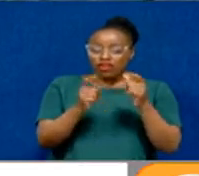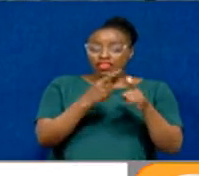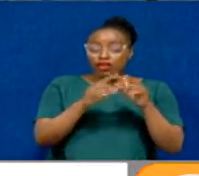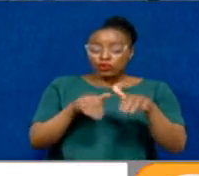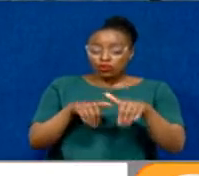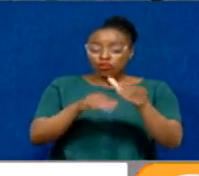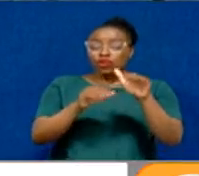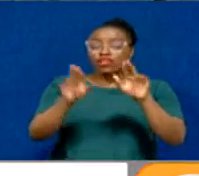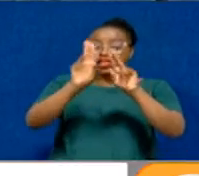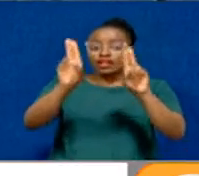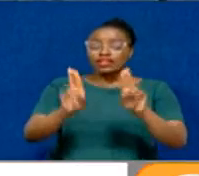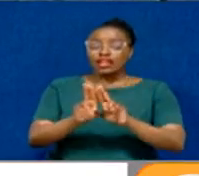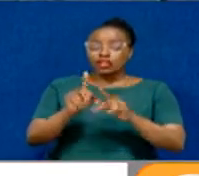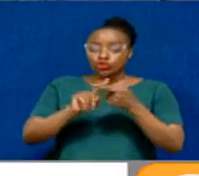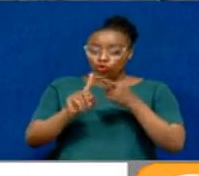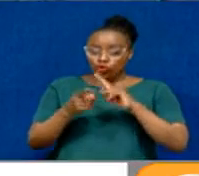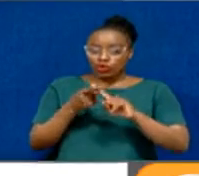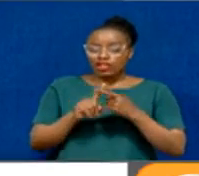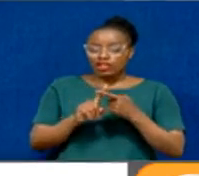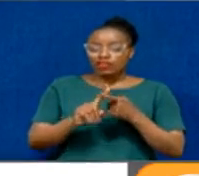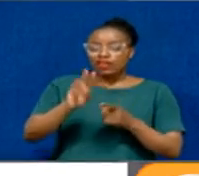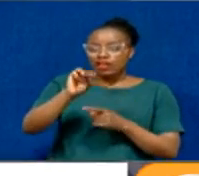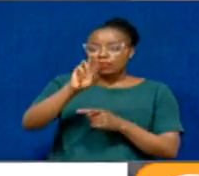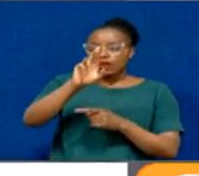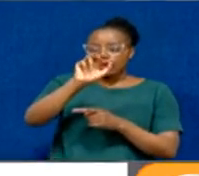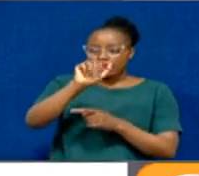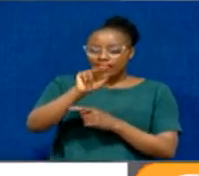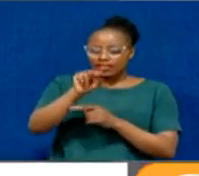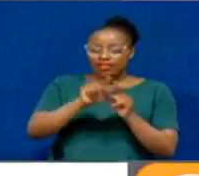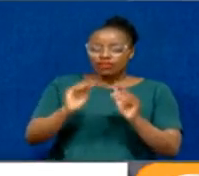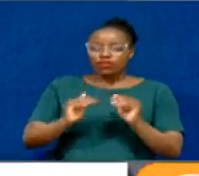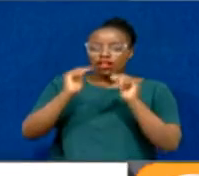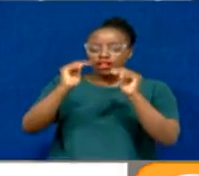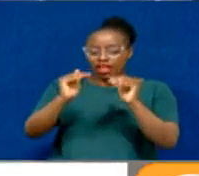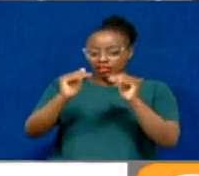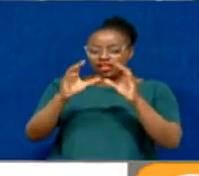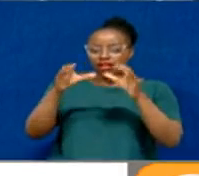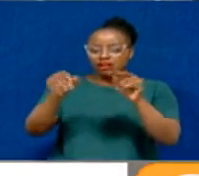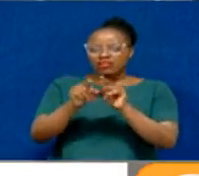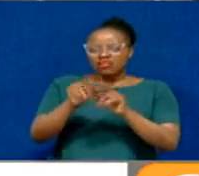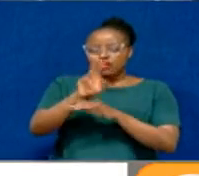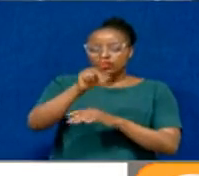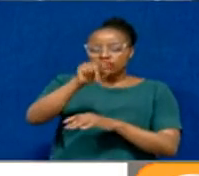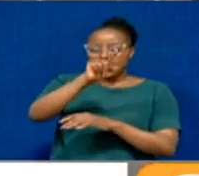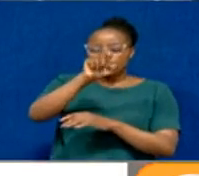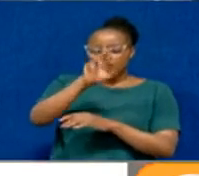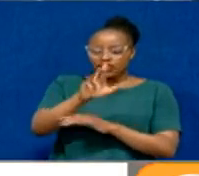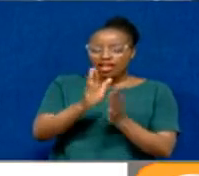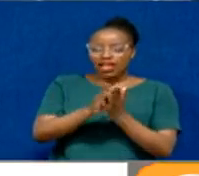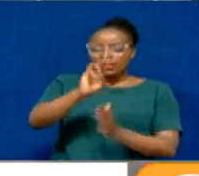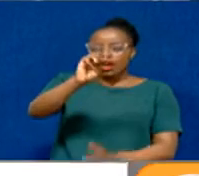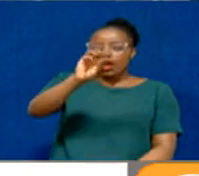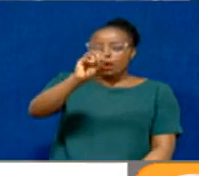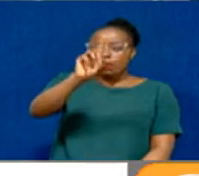according to the international standards. mRNA is the advanced technology used by companies such as Pfizer, BioNTech and